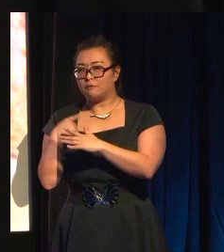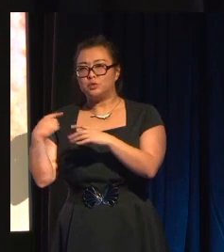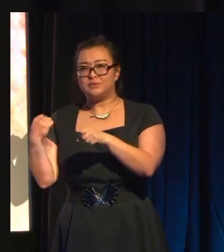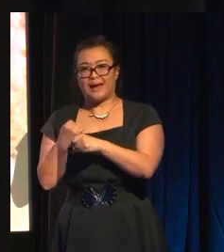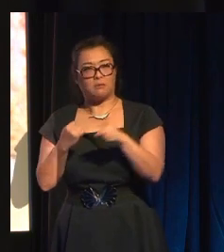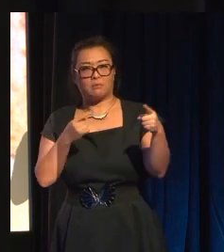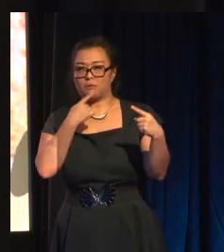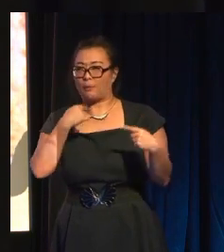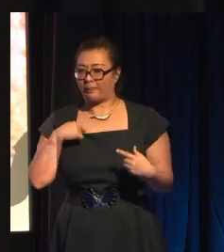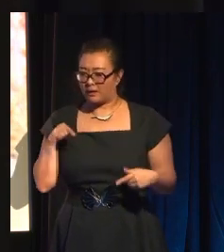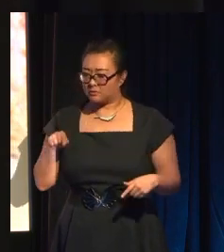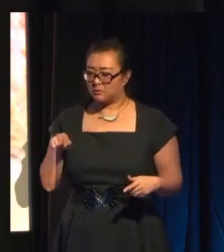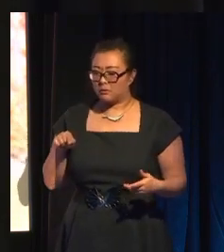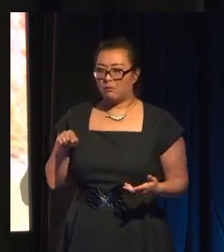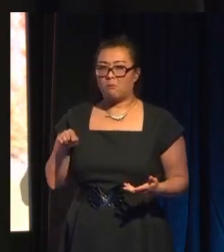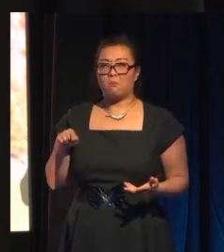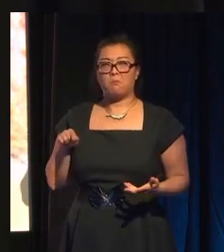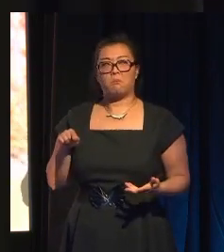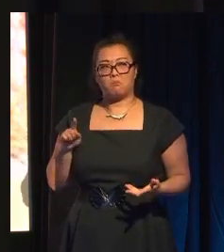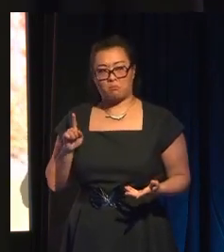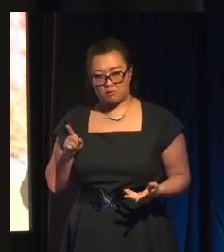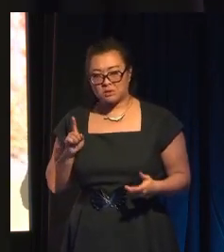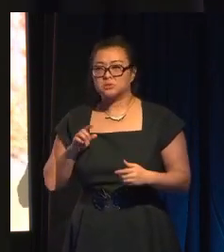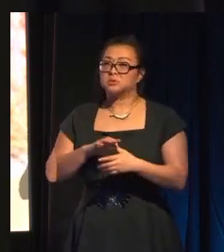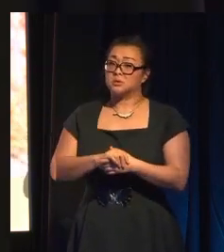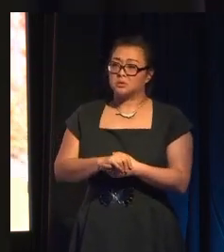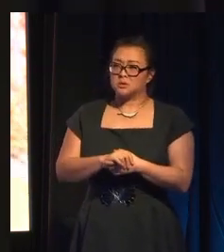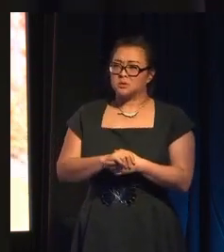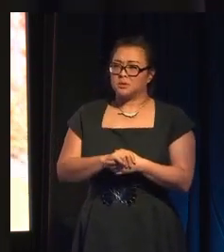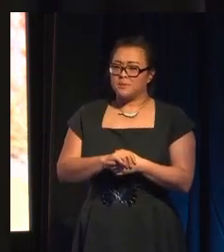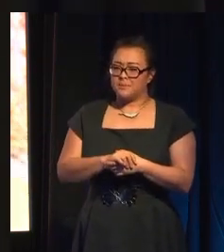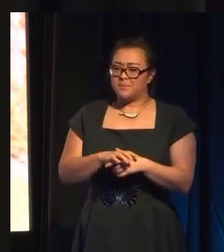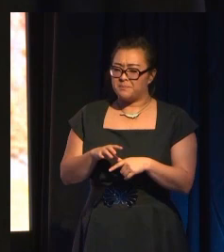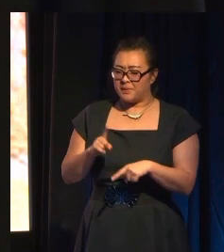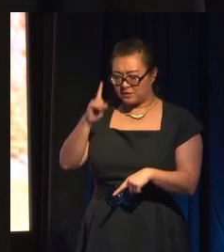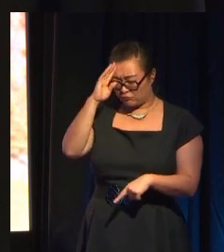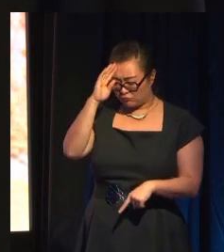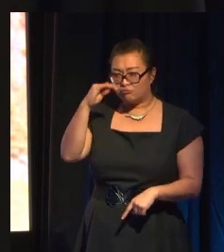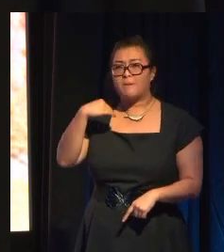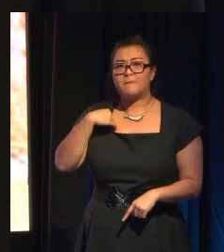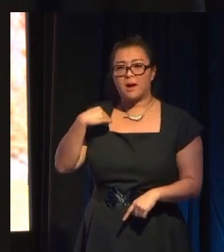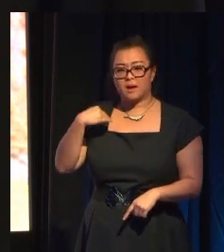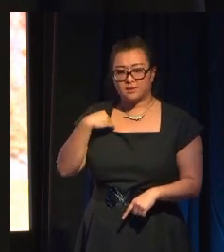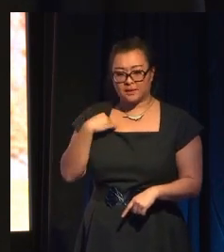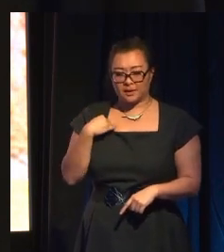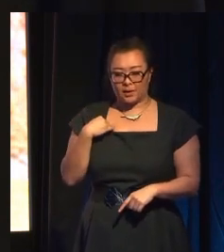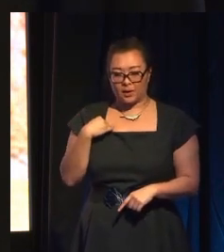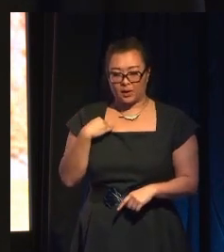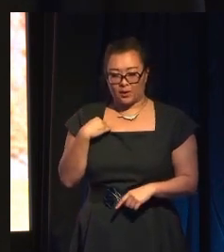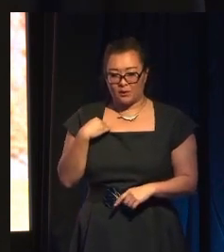I mean, this reminds me of a debate that was had in London, actually.